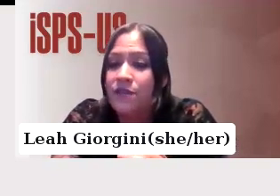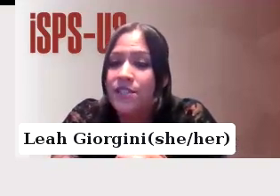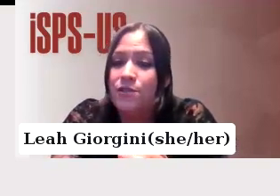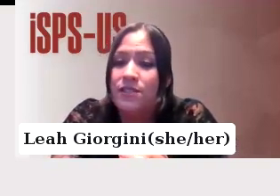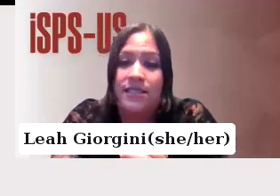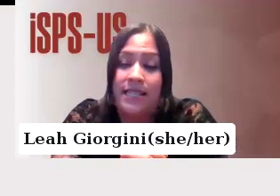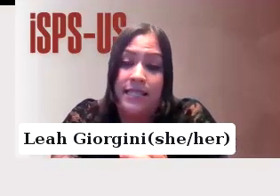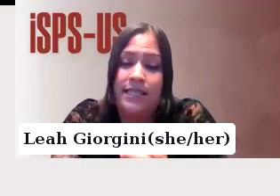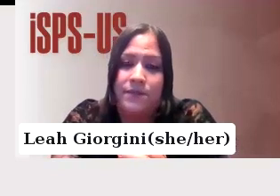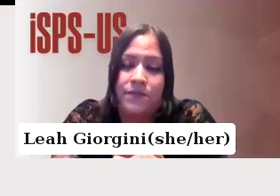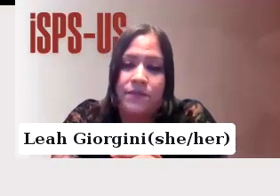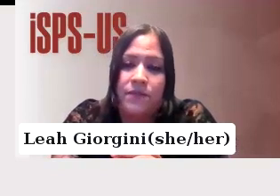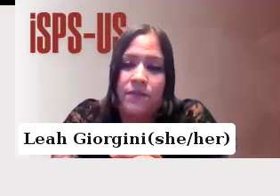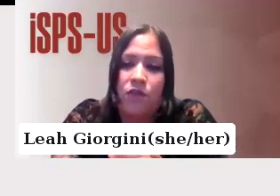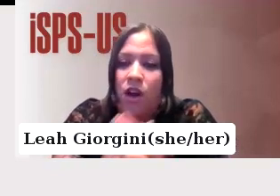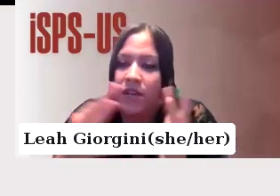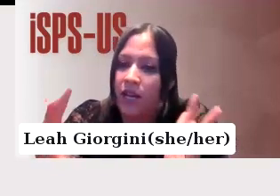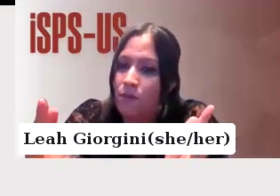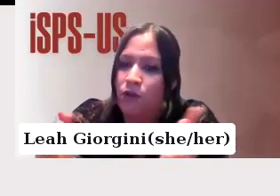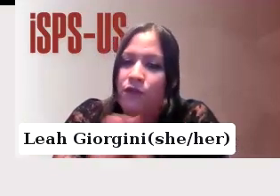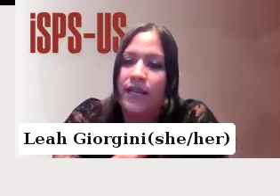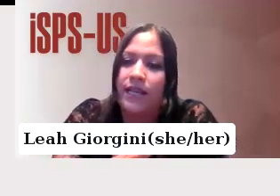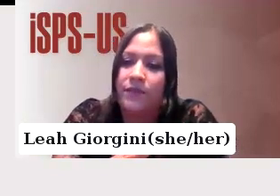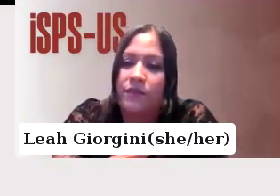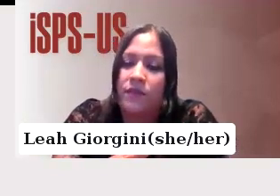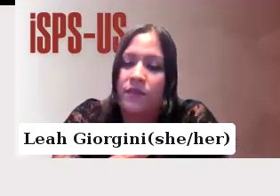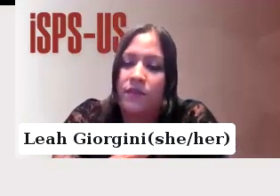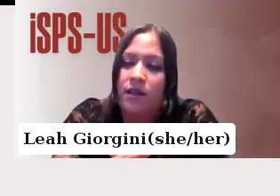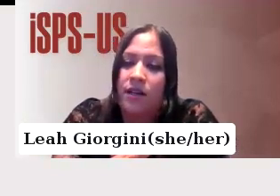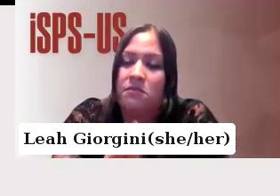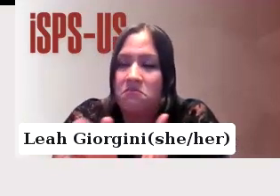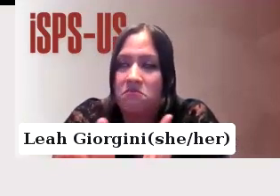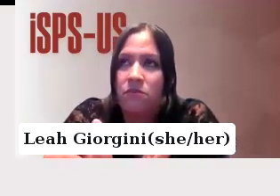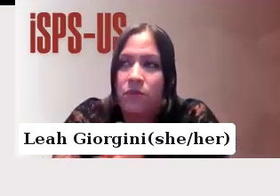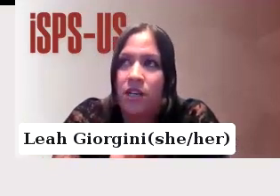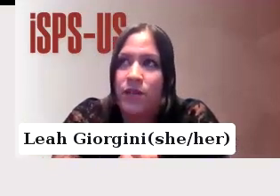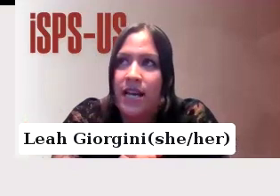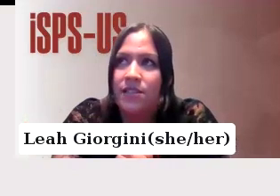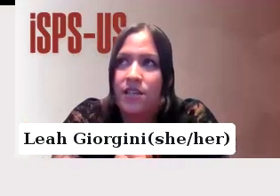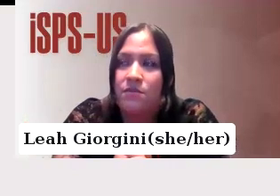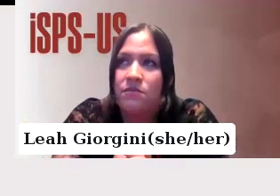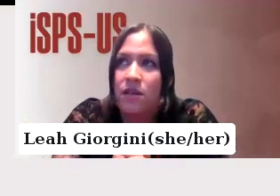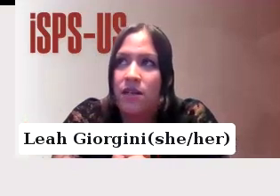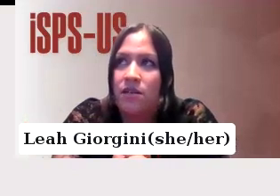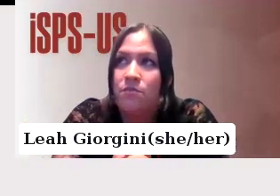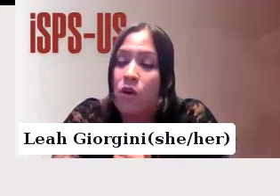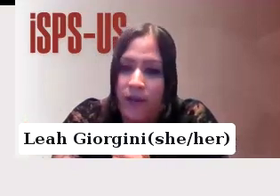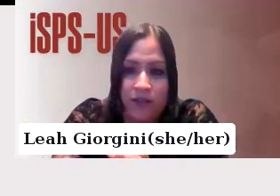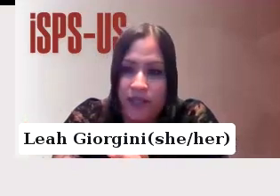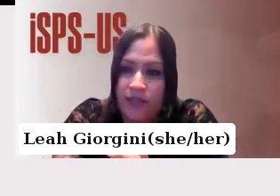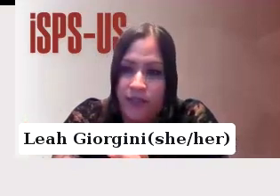as a physical disease rather than like a moral failing, you know, which had some